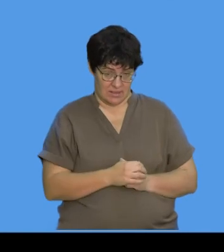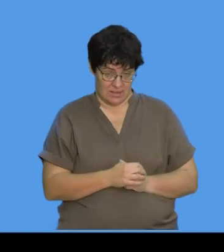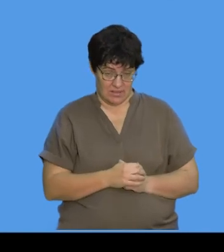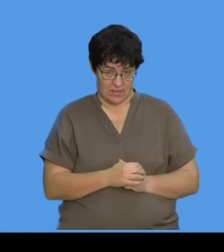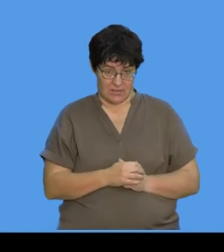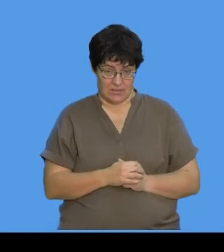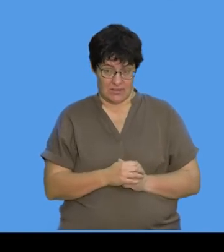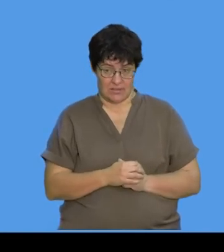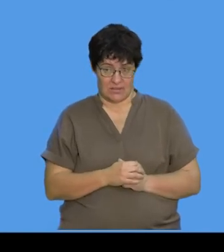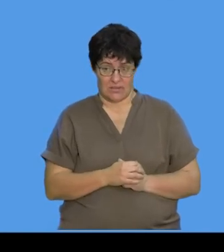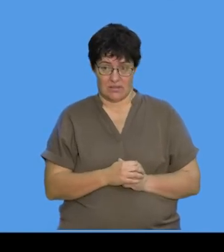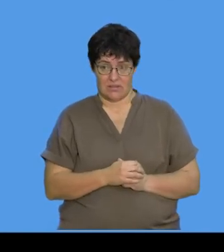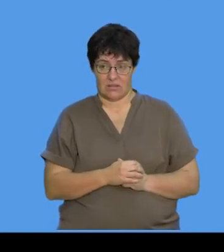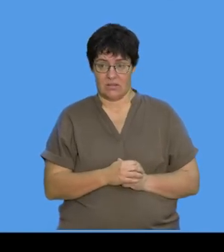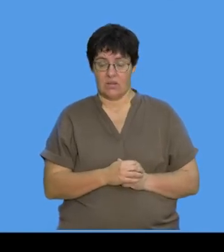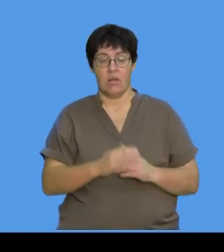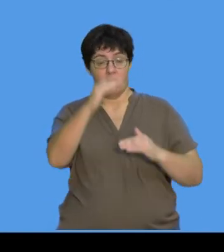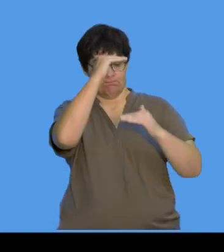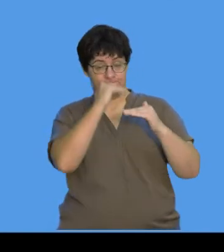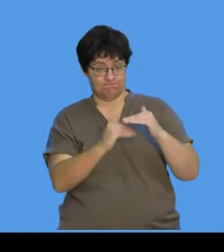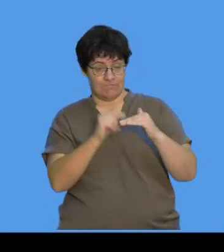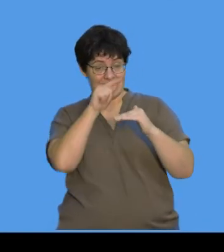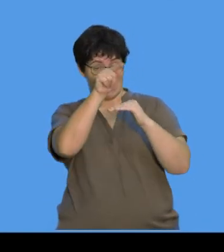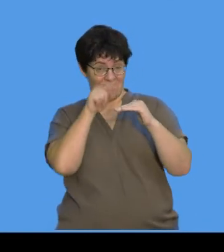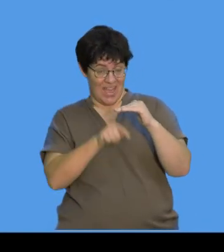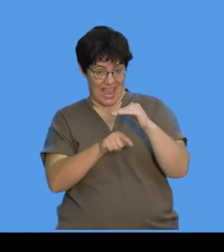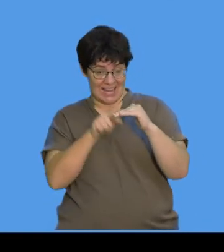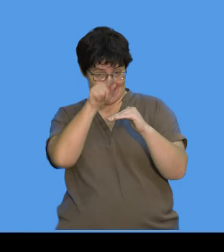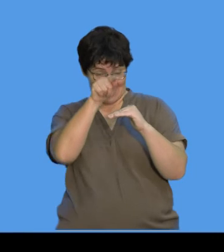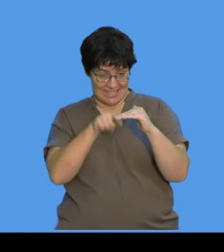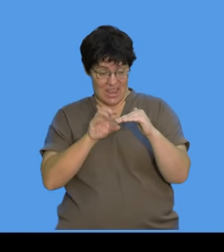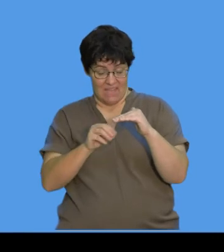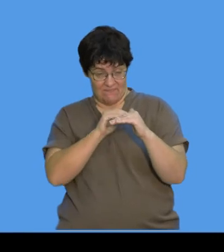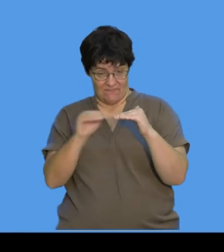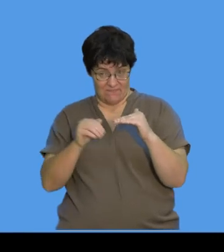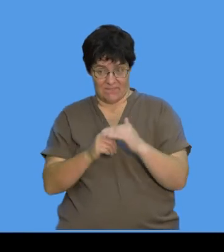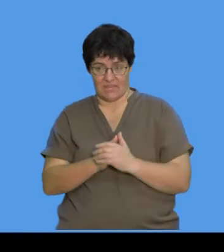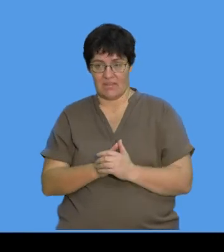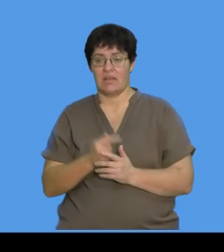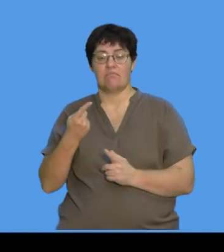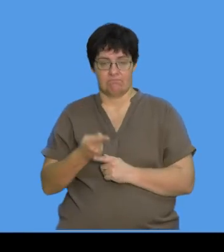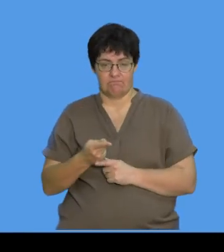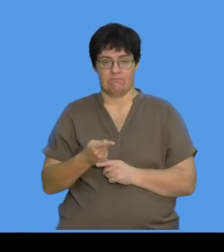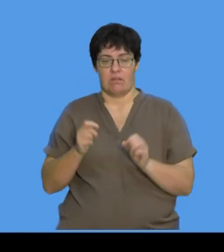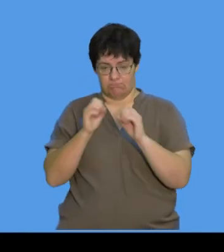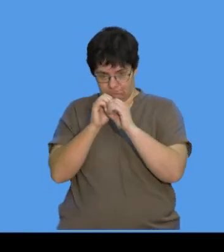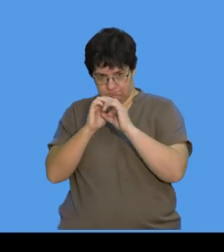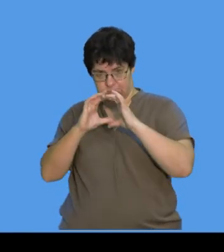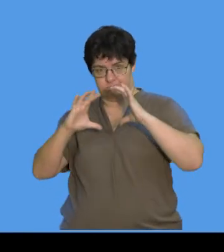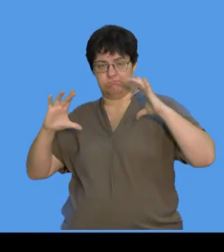Okay, and I divide it because that's the divide line over my magnification.